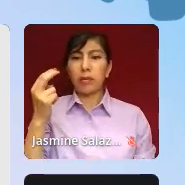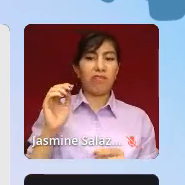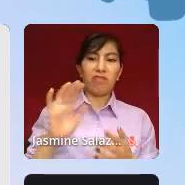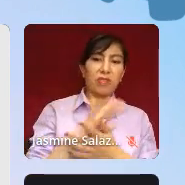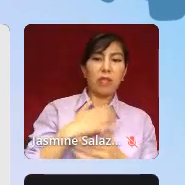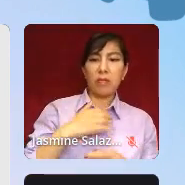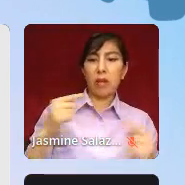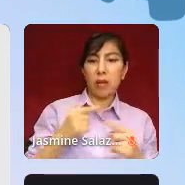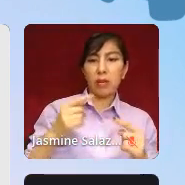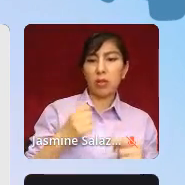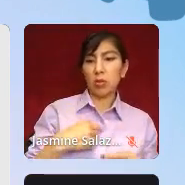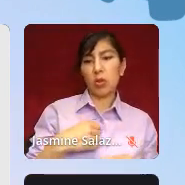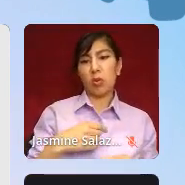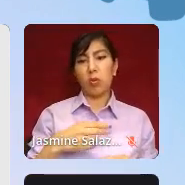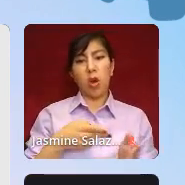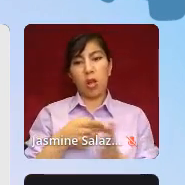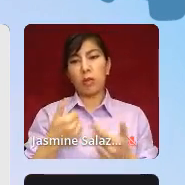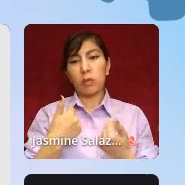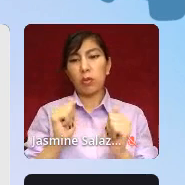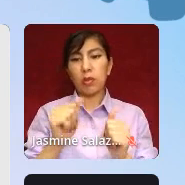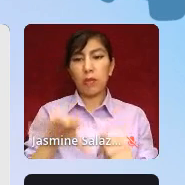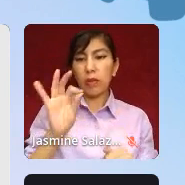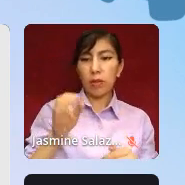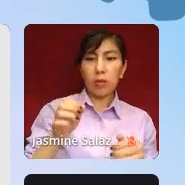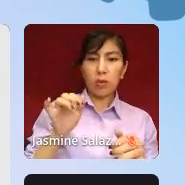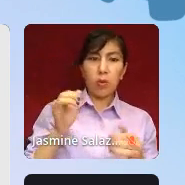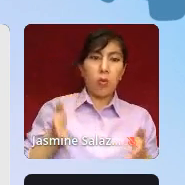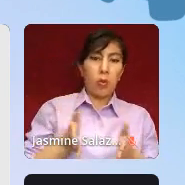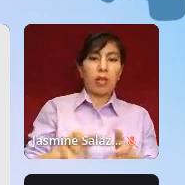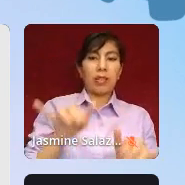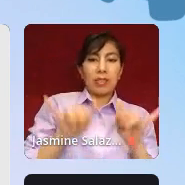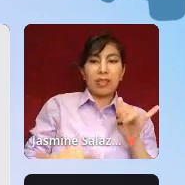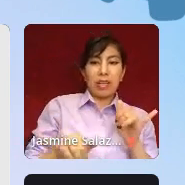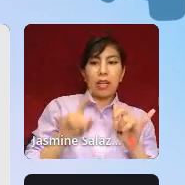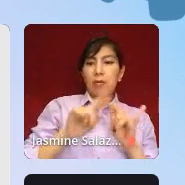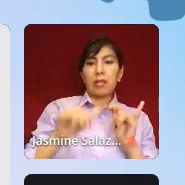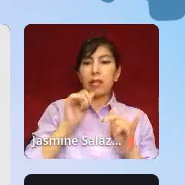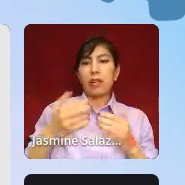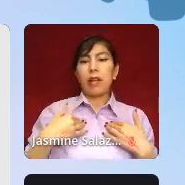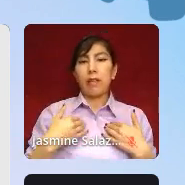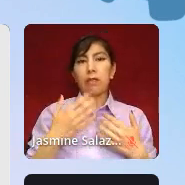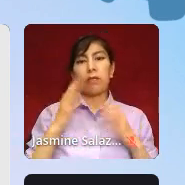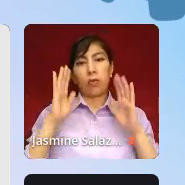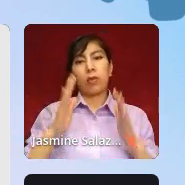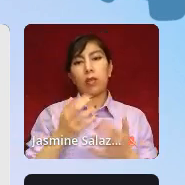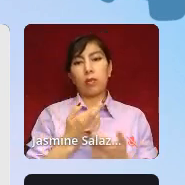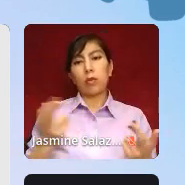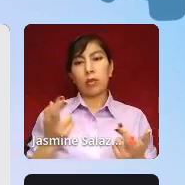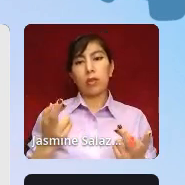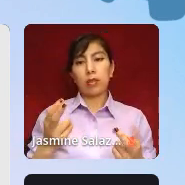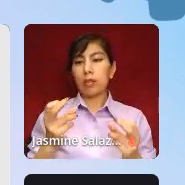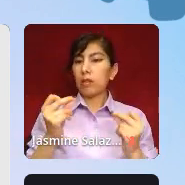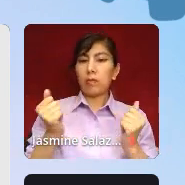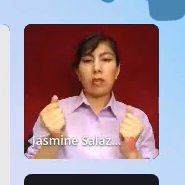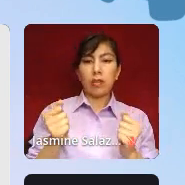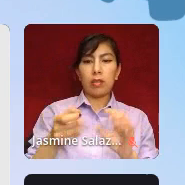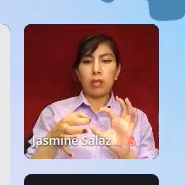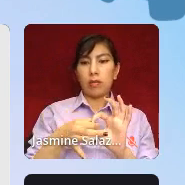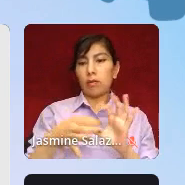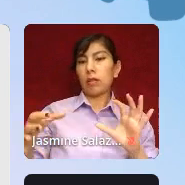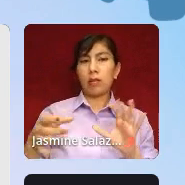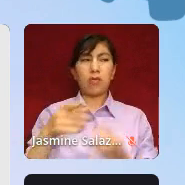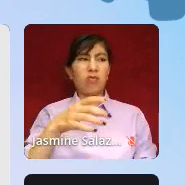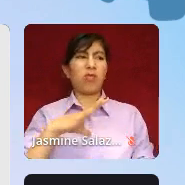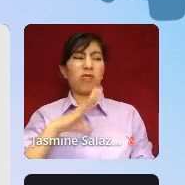want to say I was really trying to find a way to stay, but I didn't have great resources. They pretty much immediately released me, said, you're